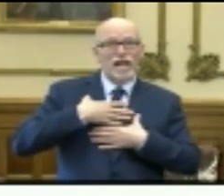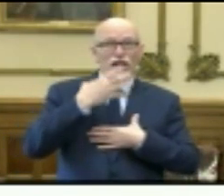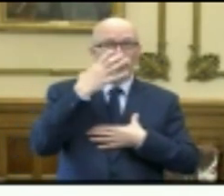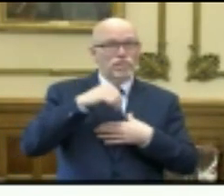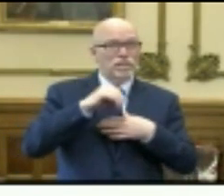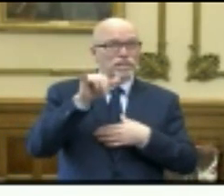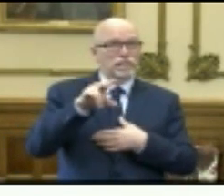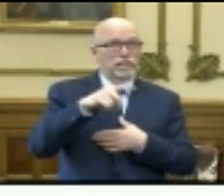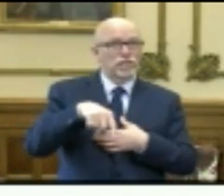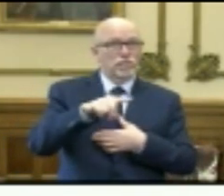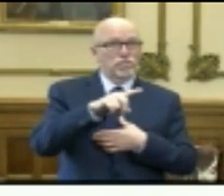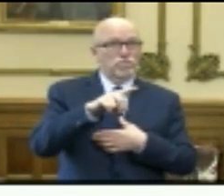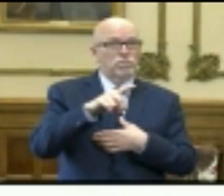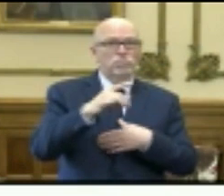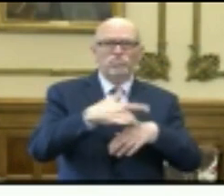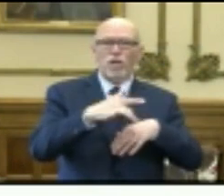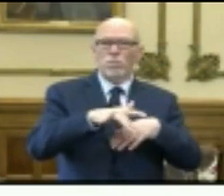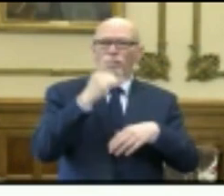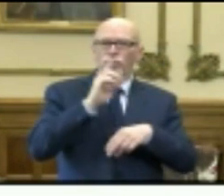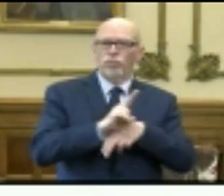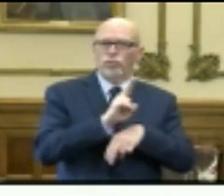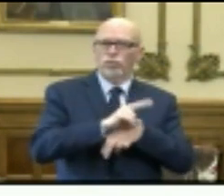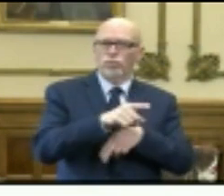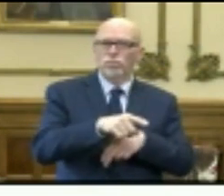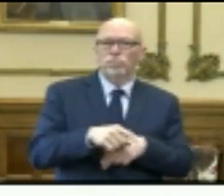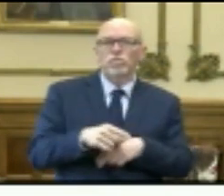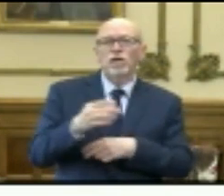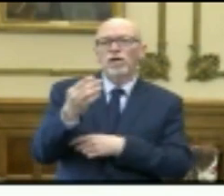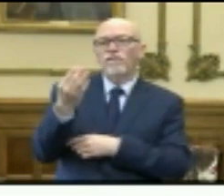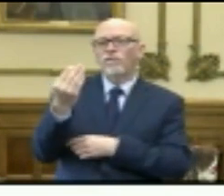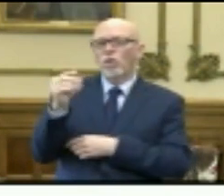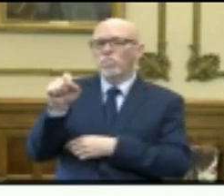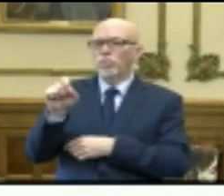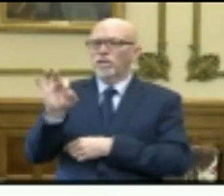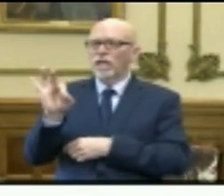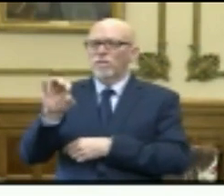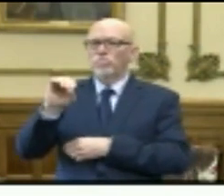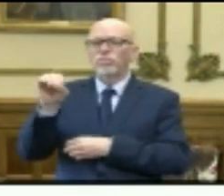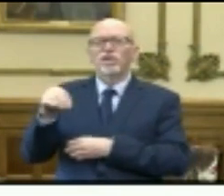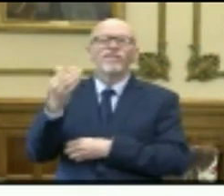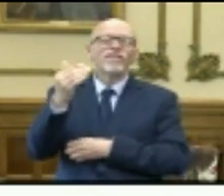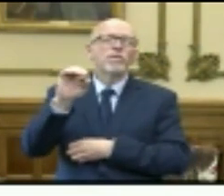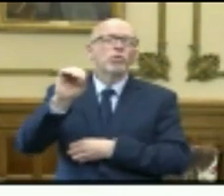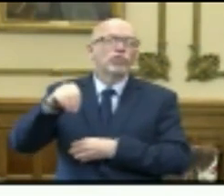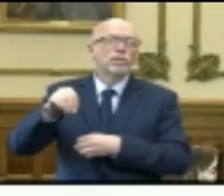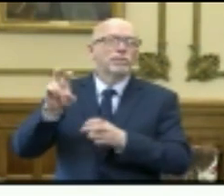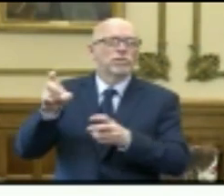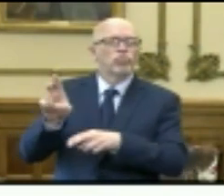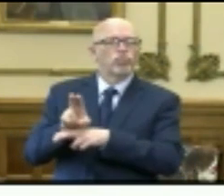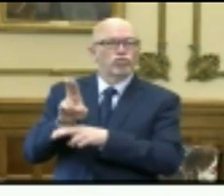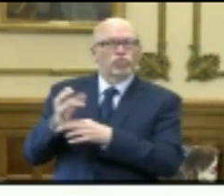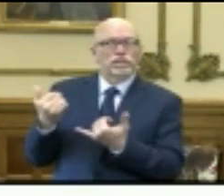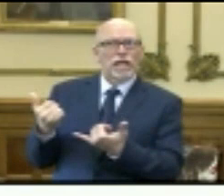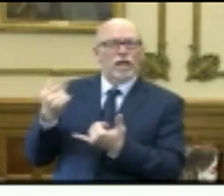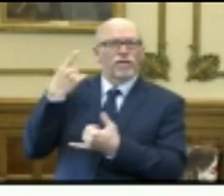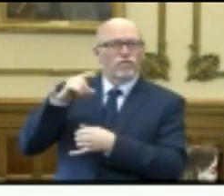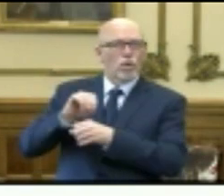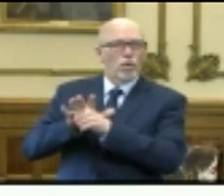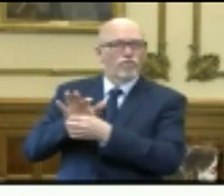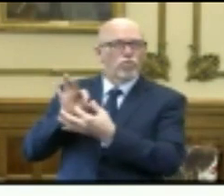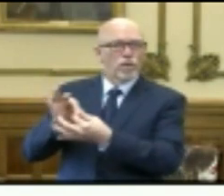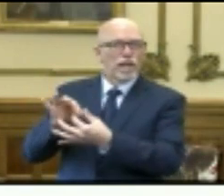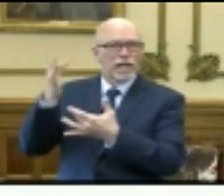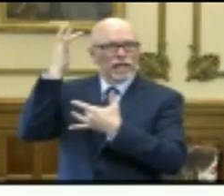across the state are available for use, with about 14.9 percent or 15 percent that are being used now for COVID-related